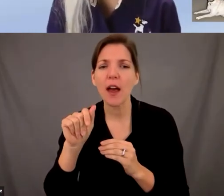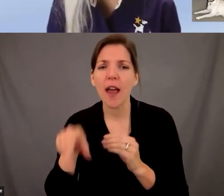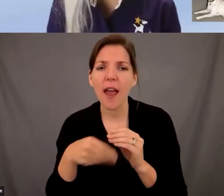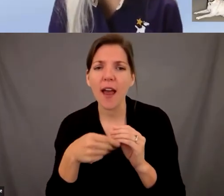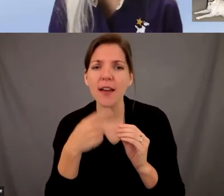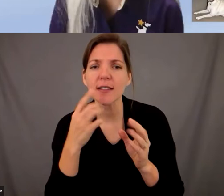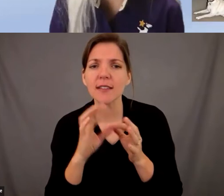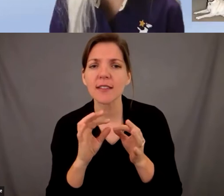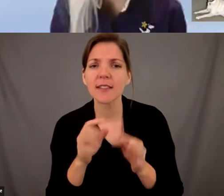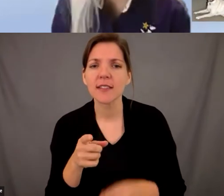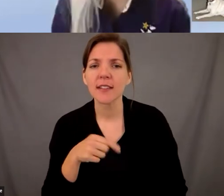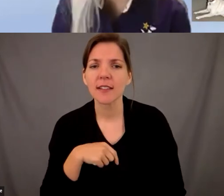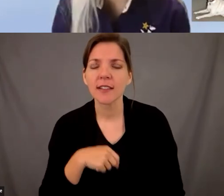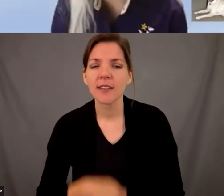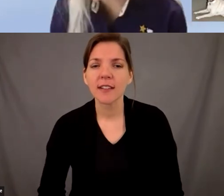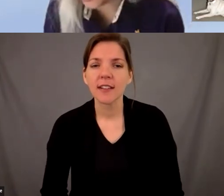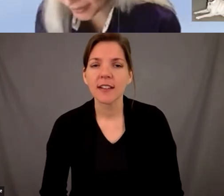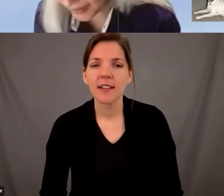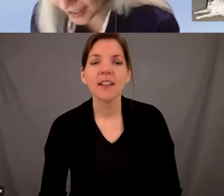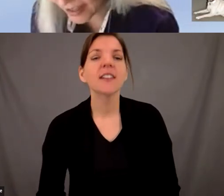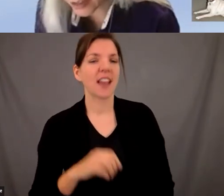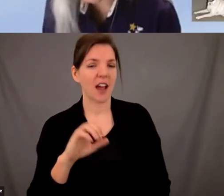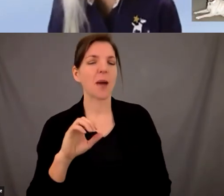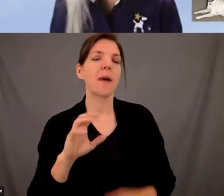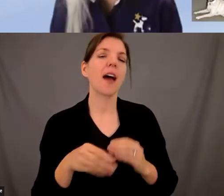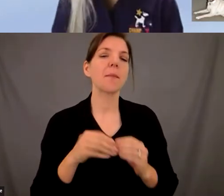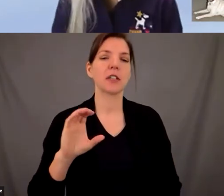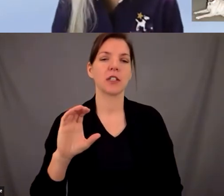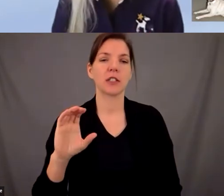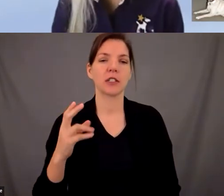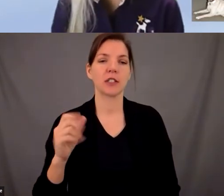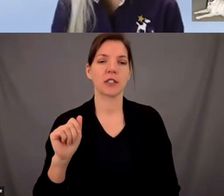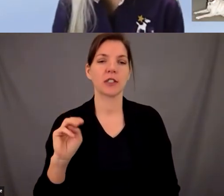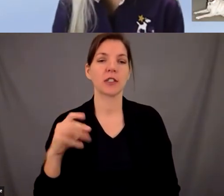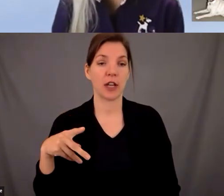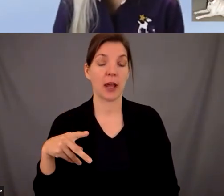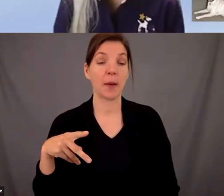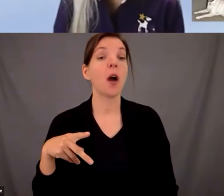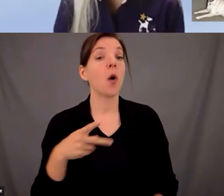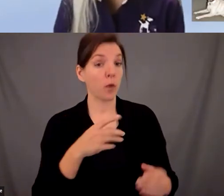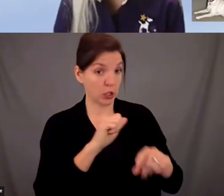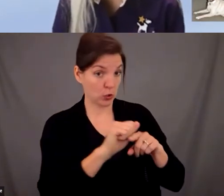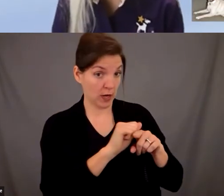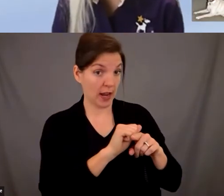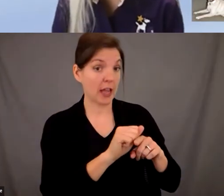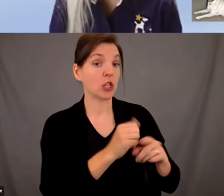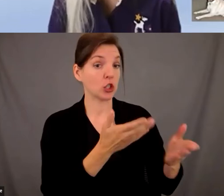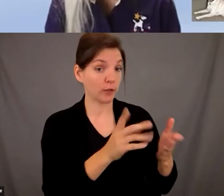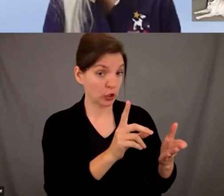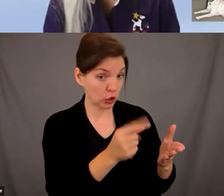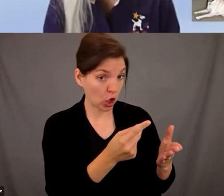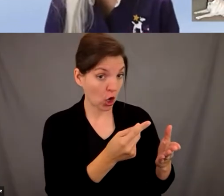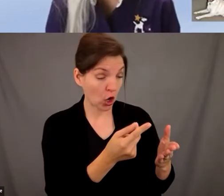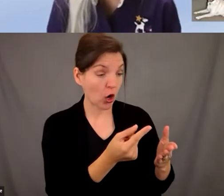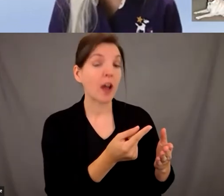uh about champ uh yes we train service dogs uh that work with people who have disabilities other than uh